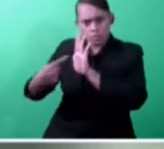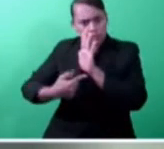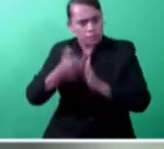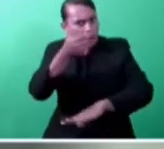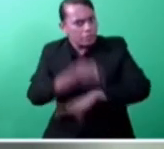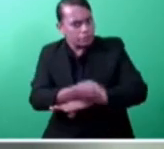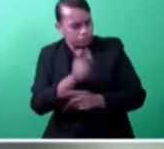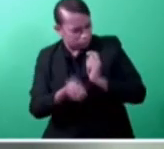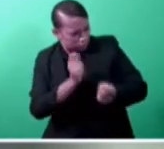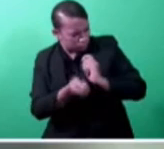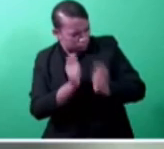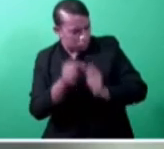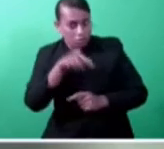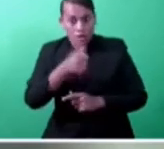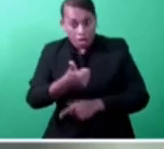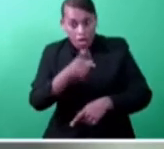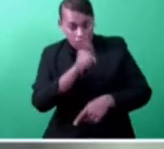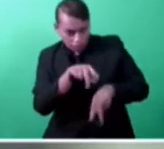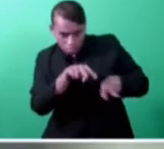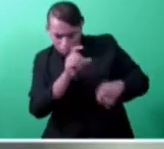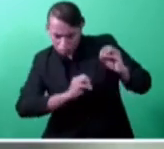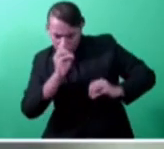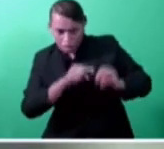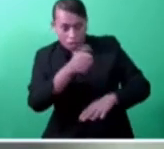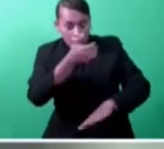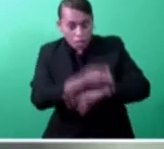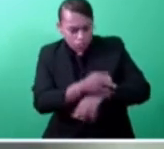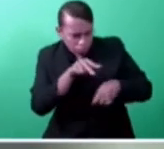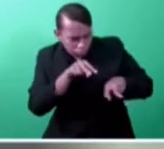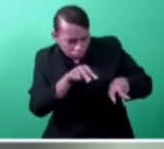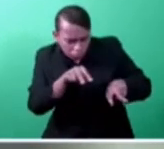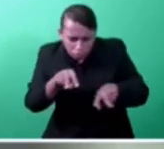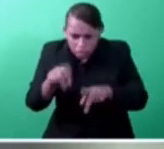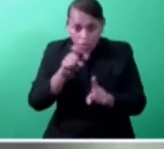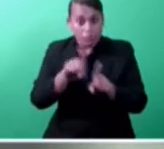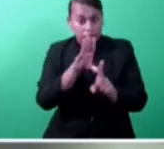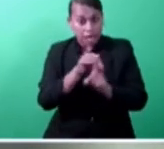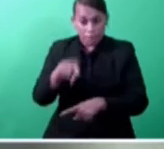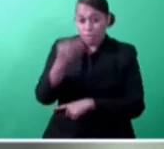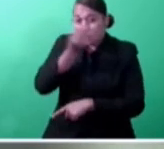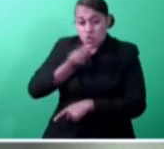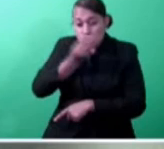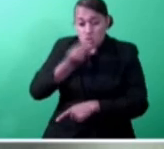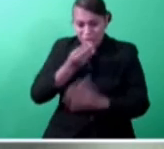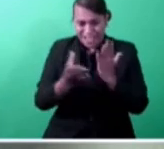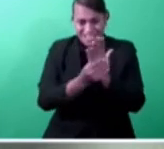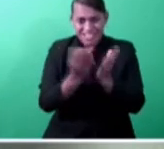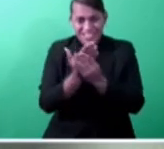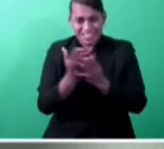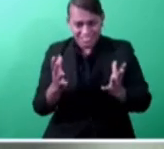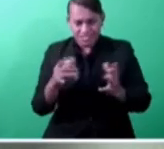And if it is a high-risk business, for example, food handling, manufacturing, use and disposal of